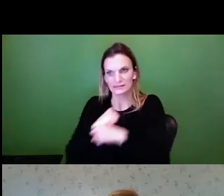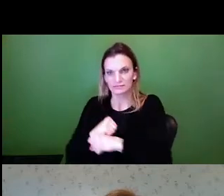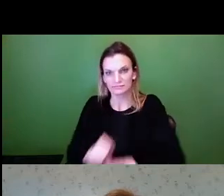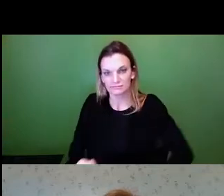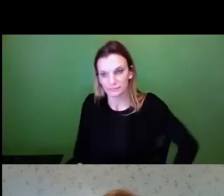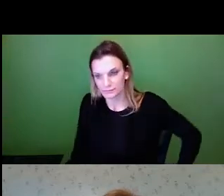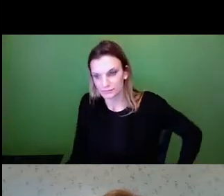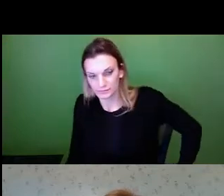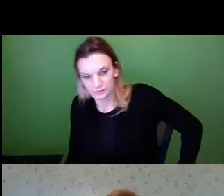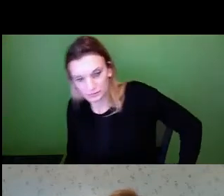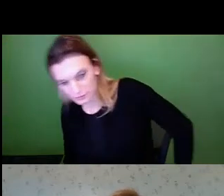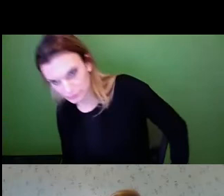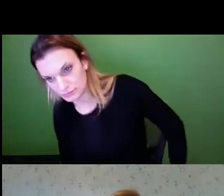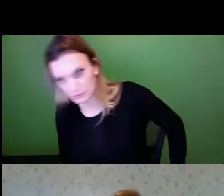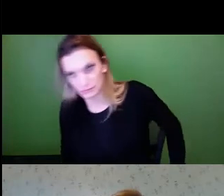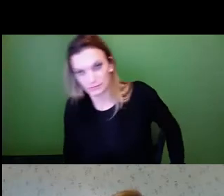So, slide.